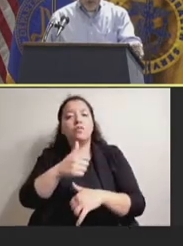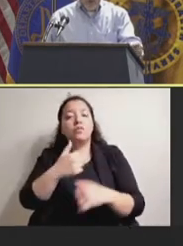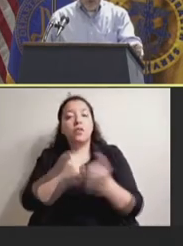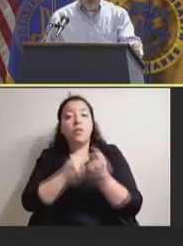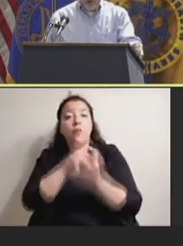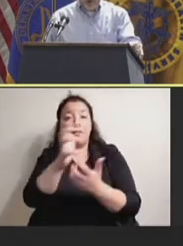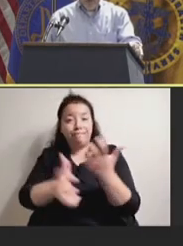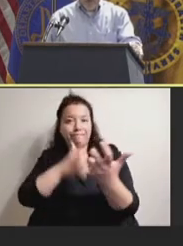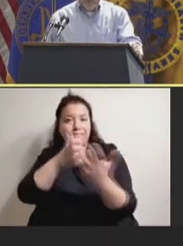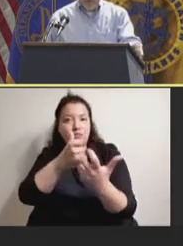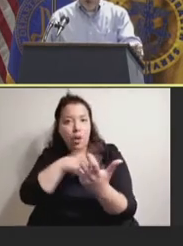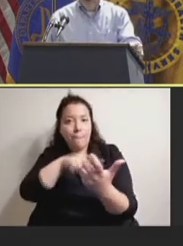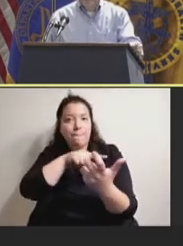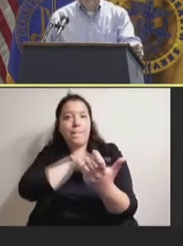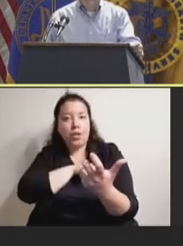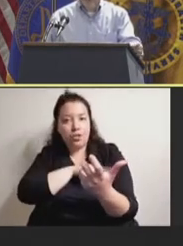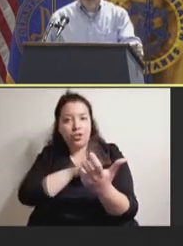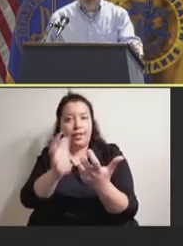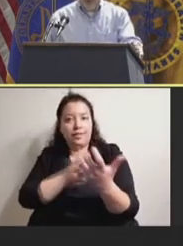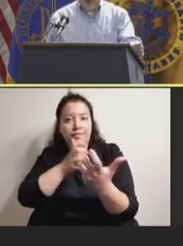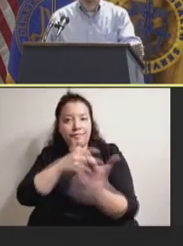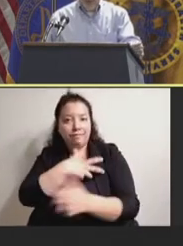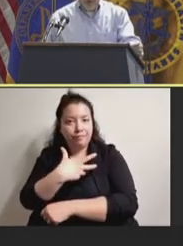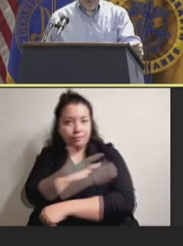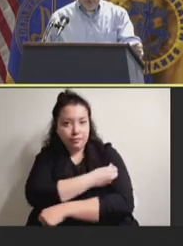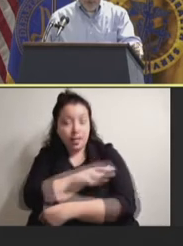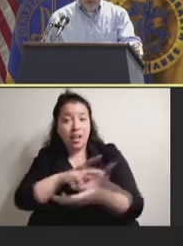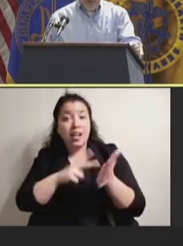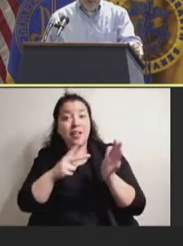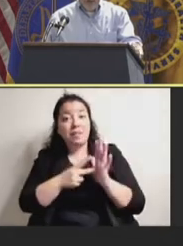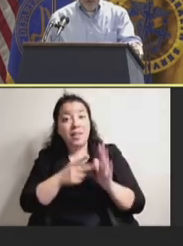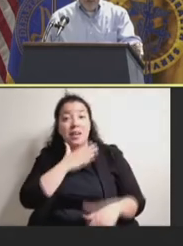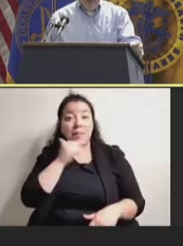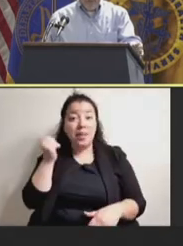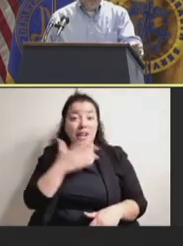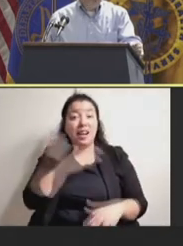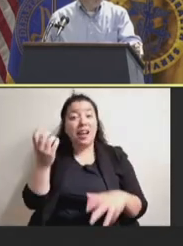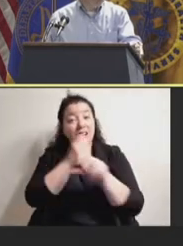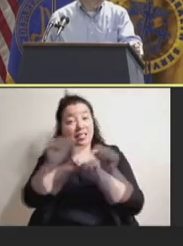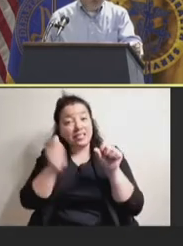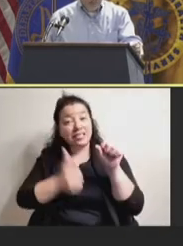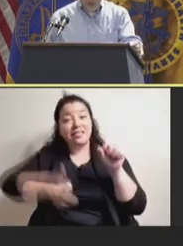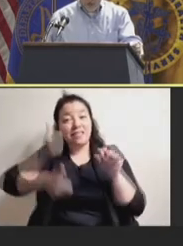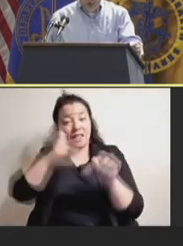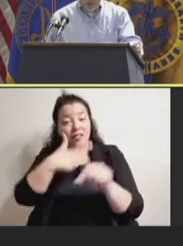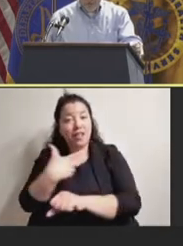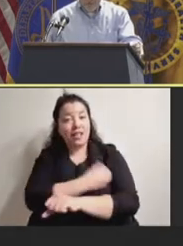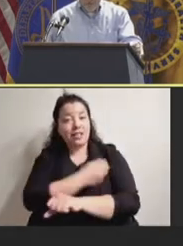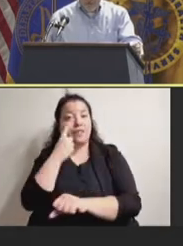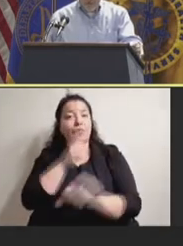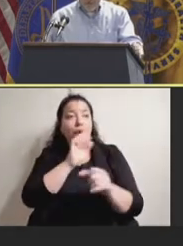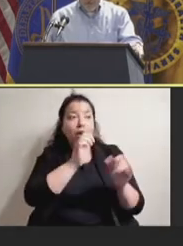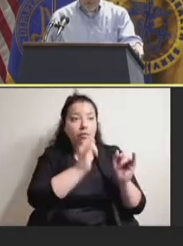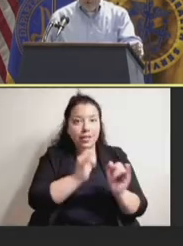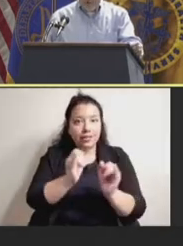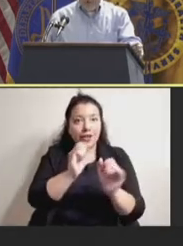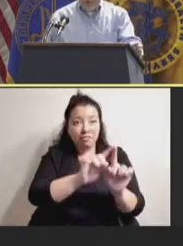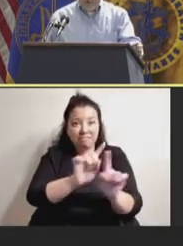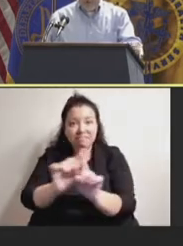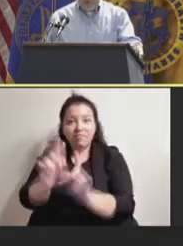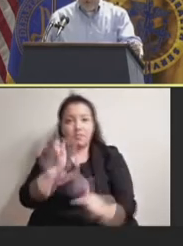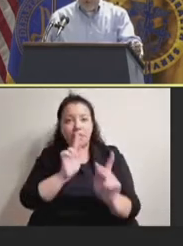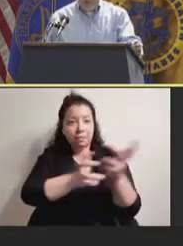the promise of genomics to help target the best and the safest vaccine to best support individual health. We heard